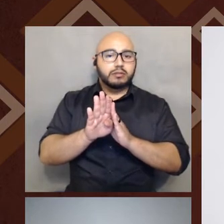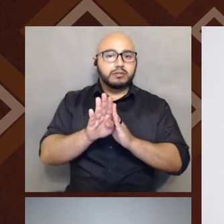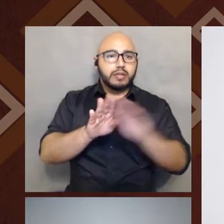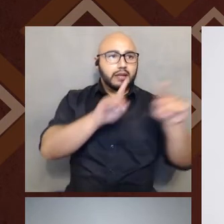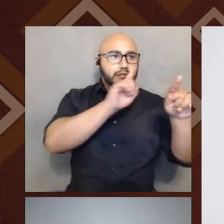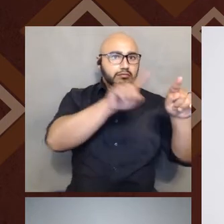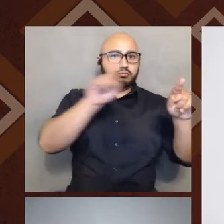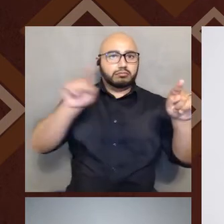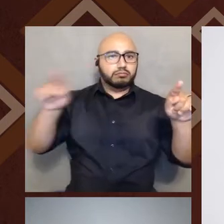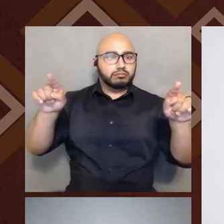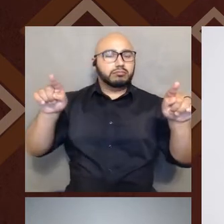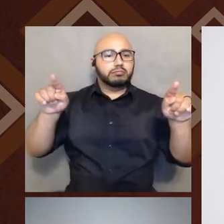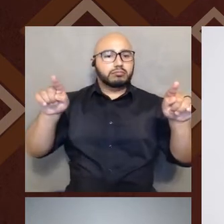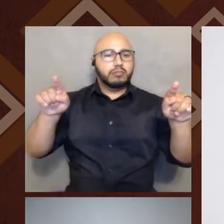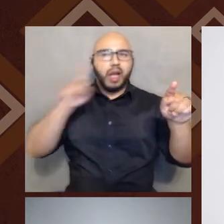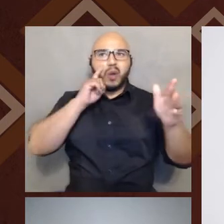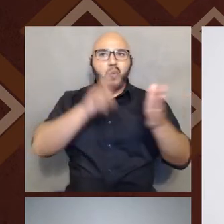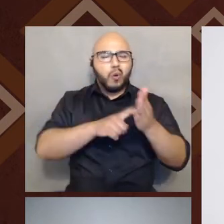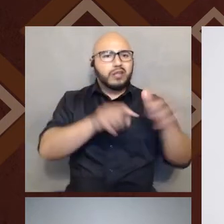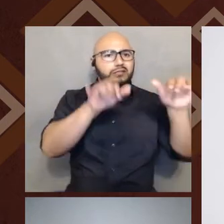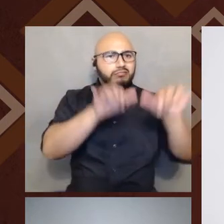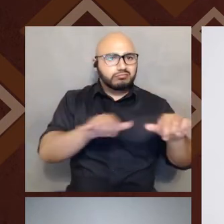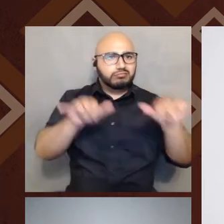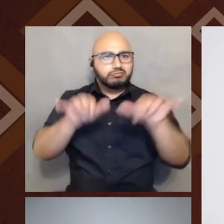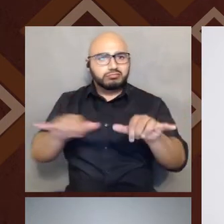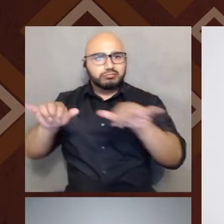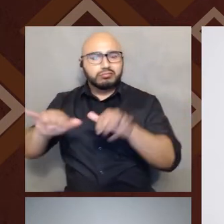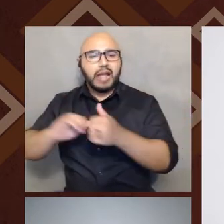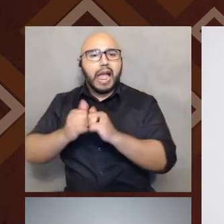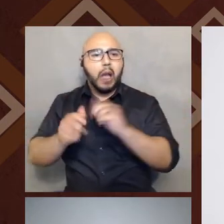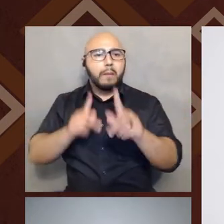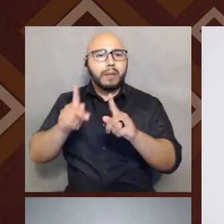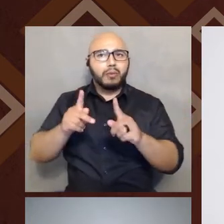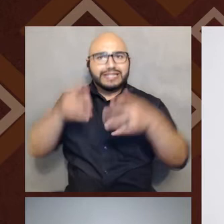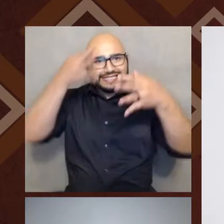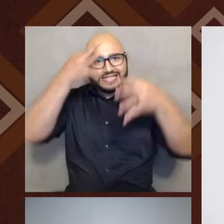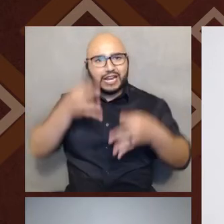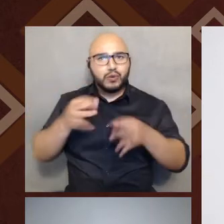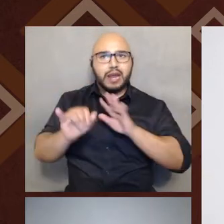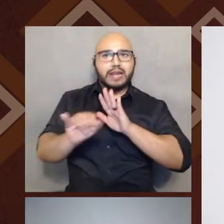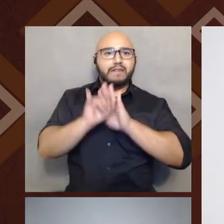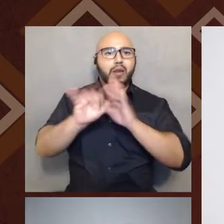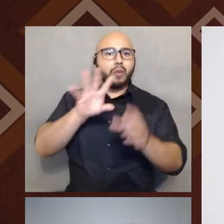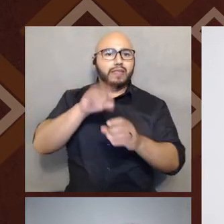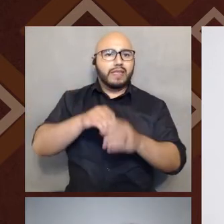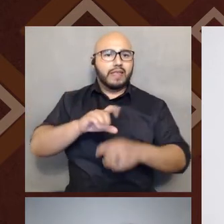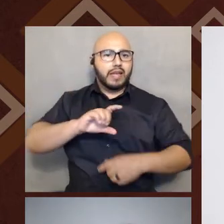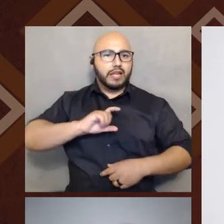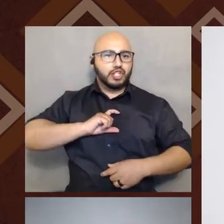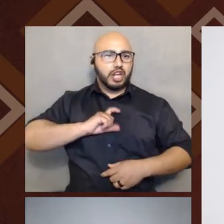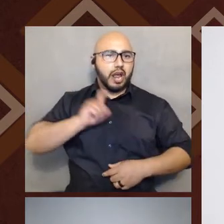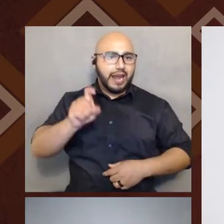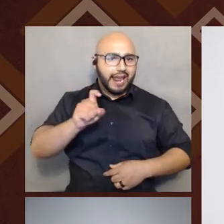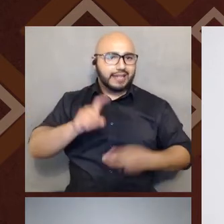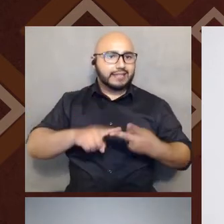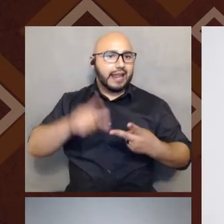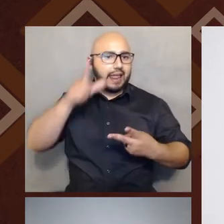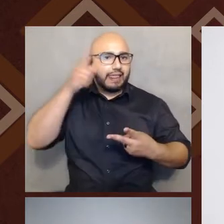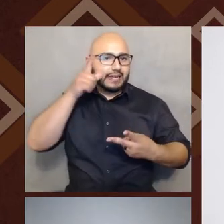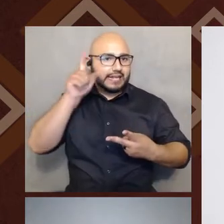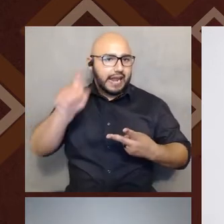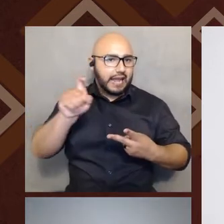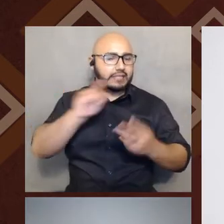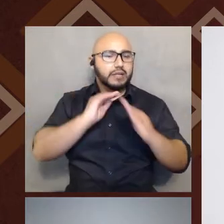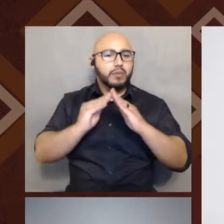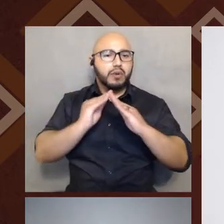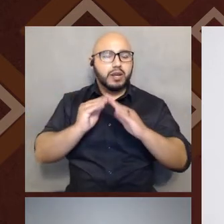patterns, basically, and how folks are choosing to identify within the Chicanx or Latinx community. In particular,